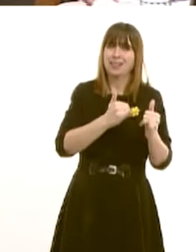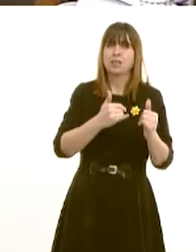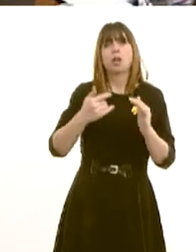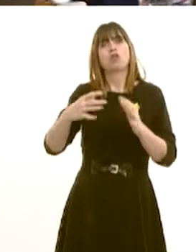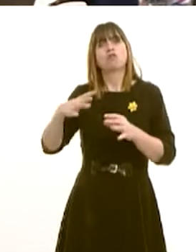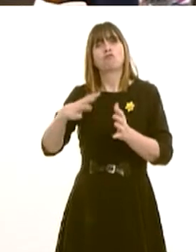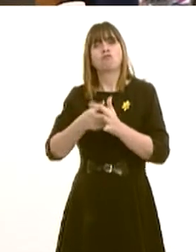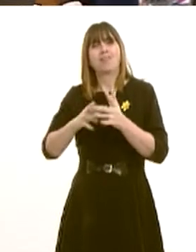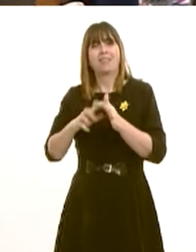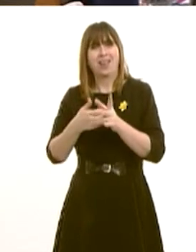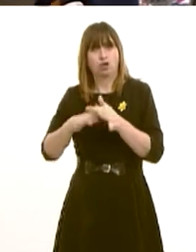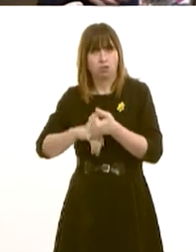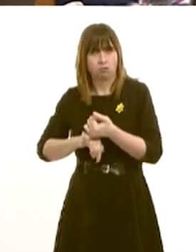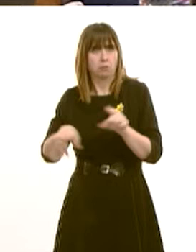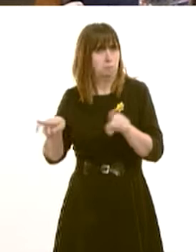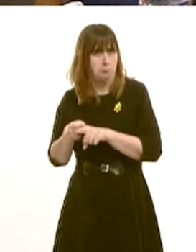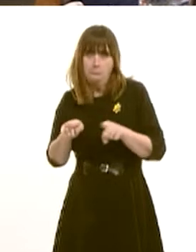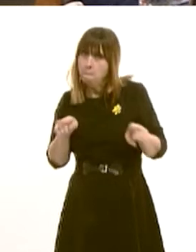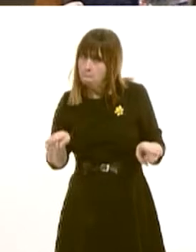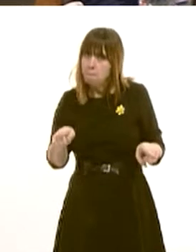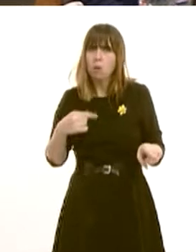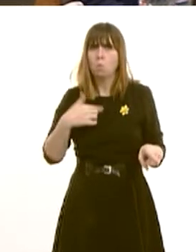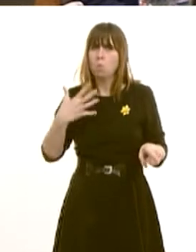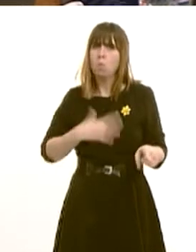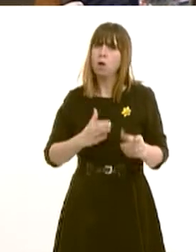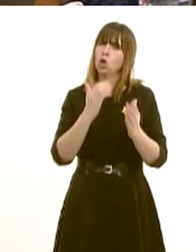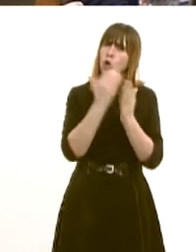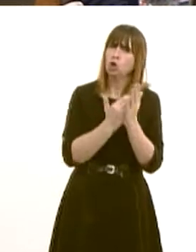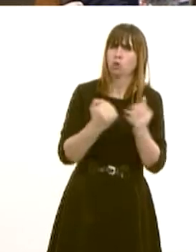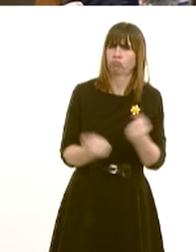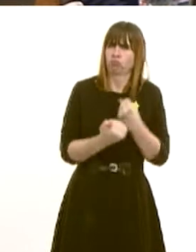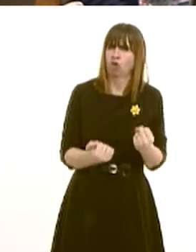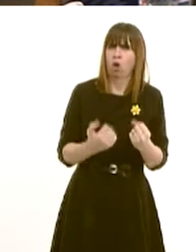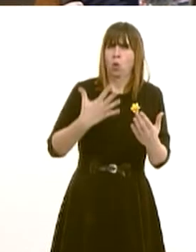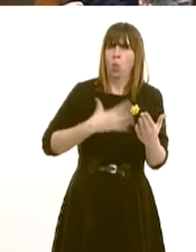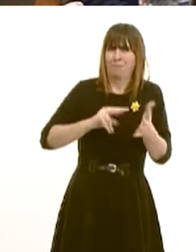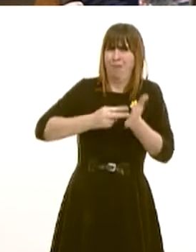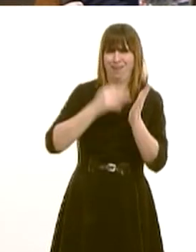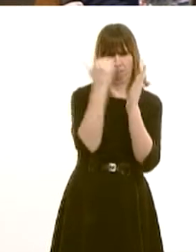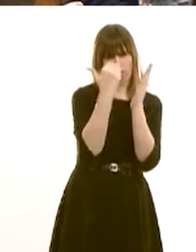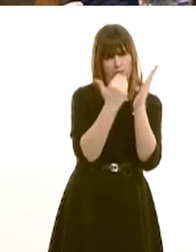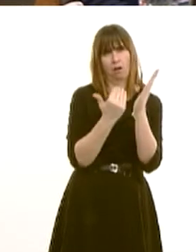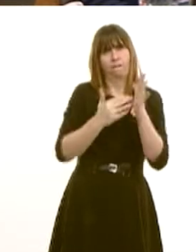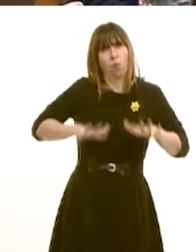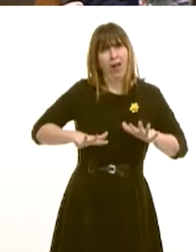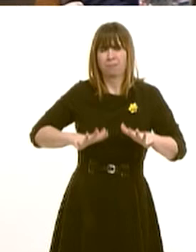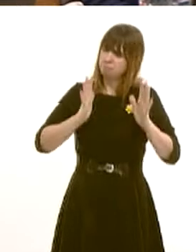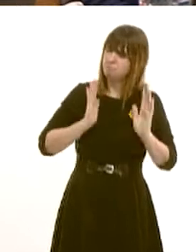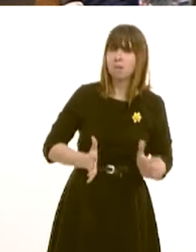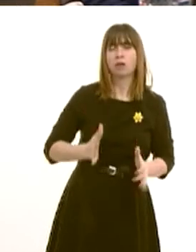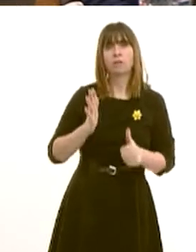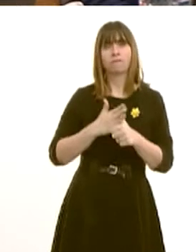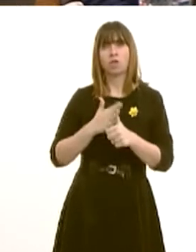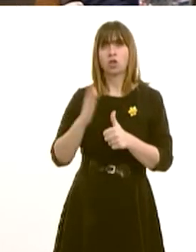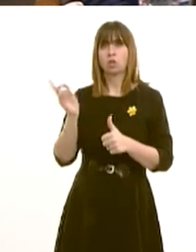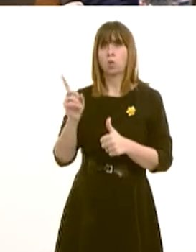the issue of creating a sustainable constitutional framework for Wales cannot be done without addressing the issue of